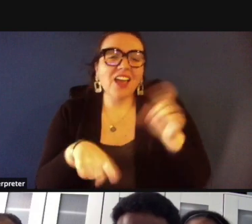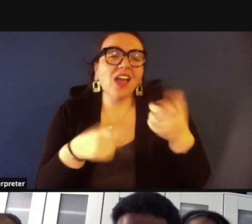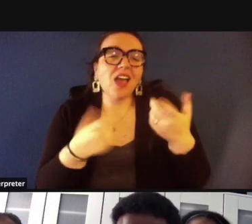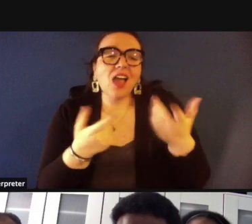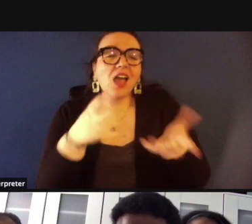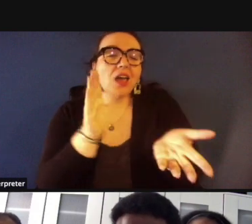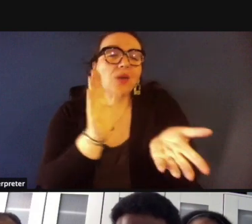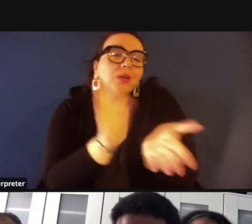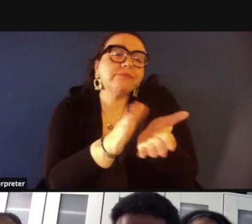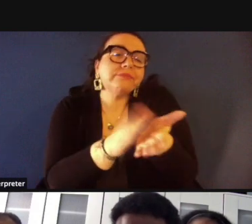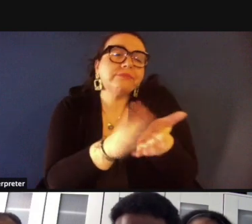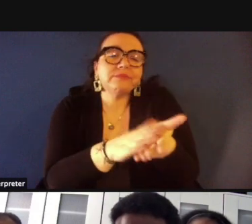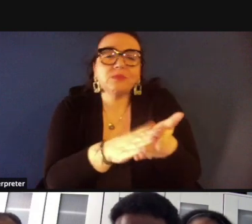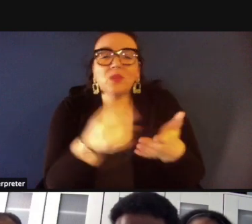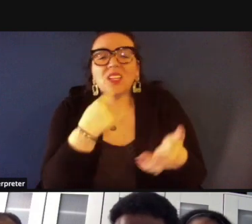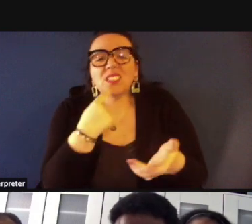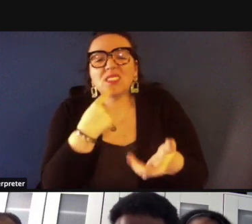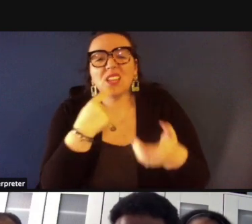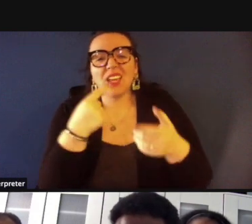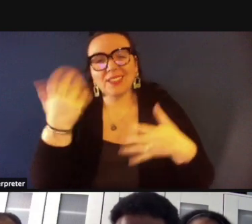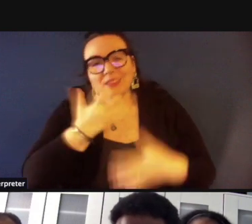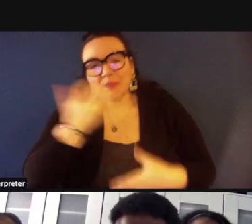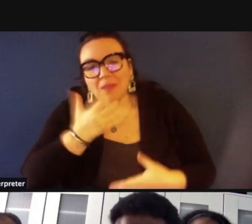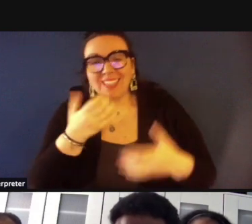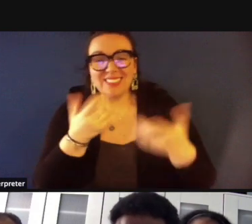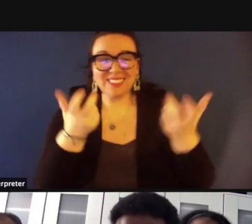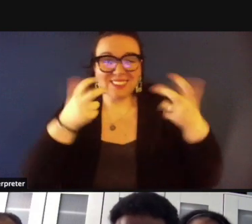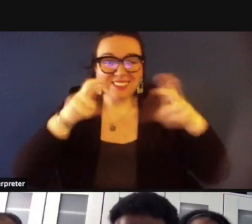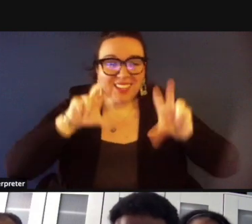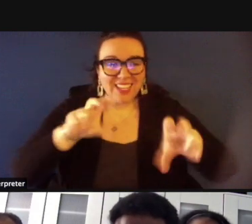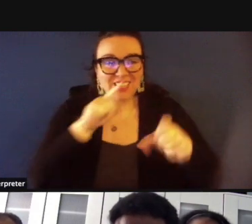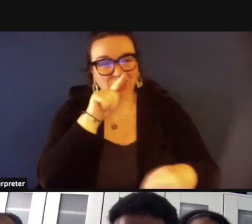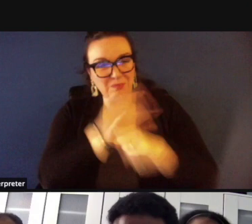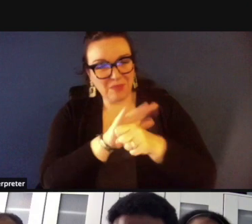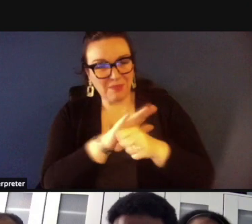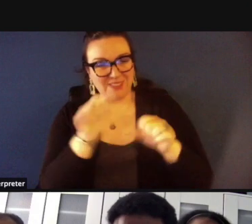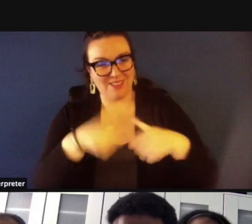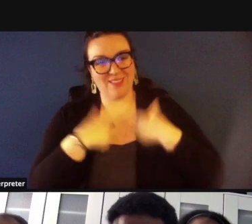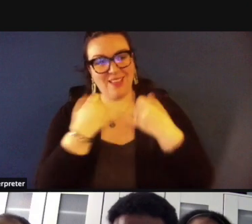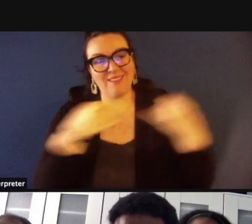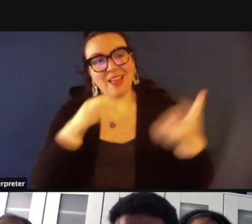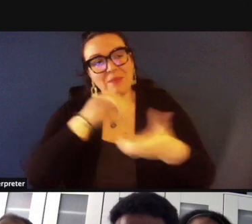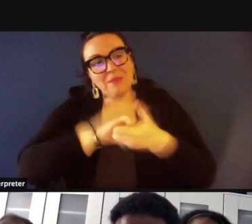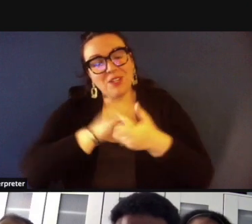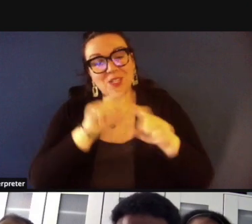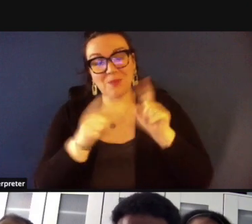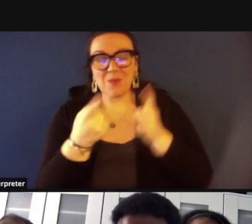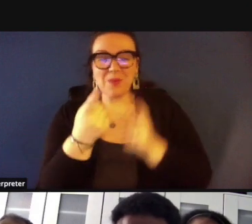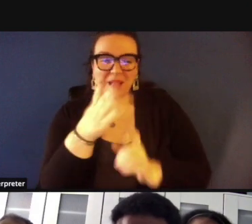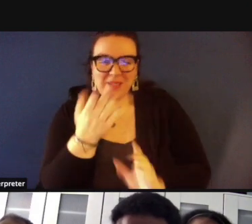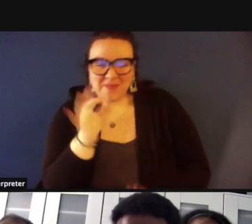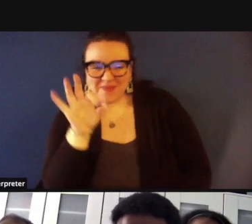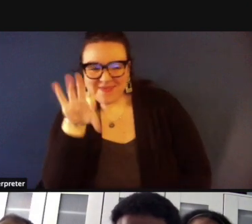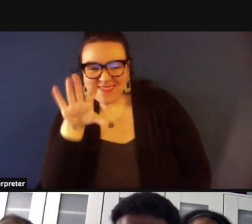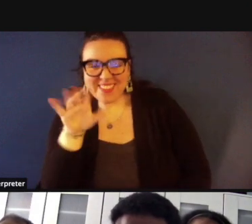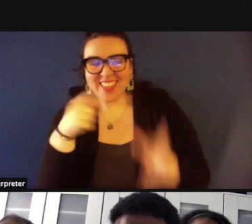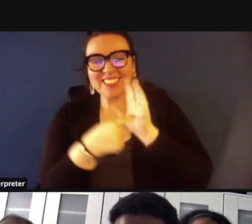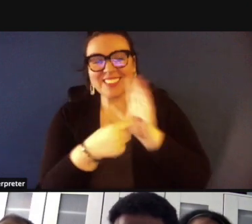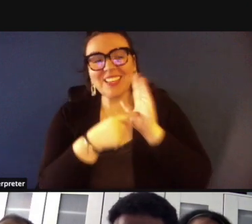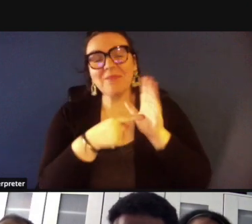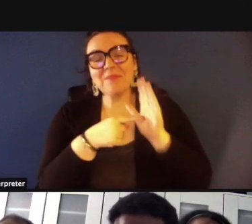about herb's uh dedication or commitment to lifeline partnership but uh one small example of how